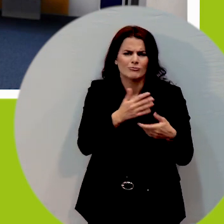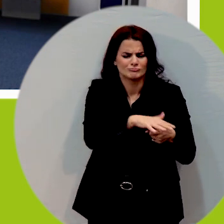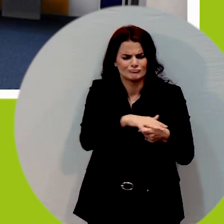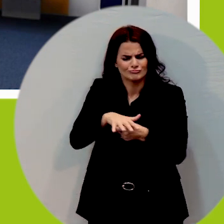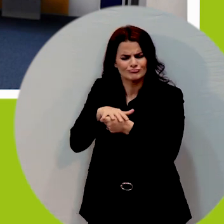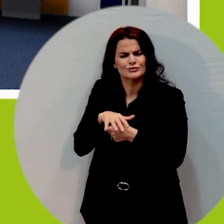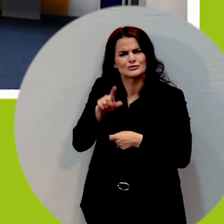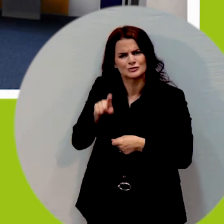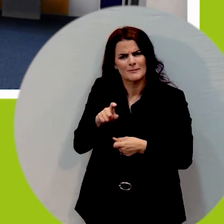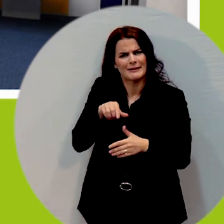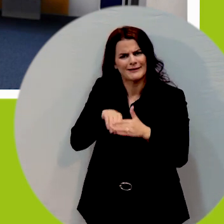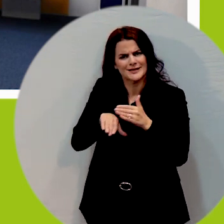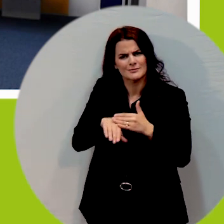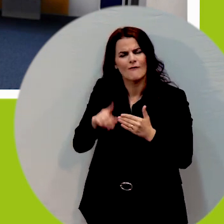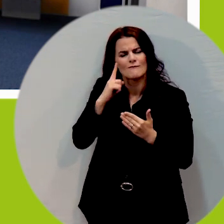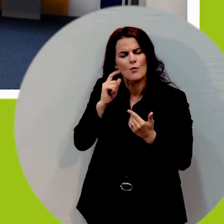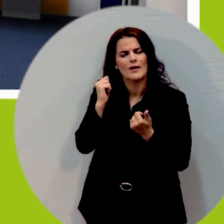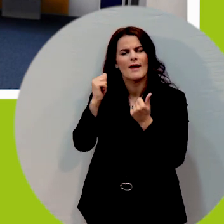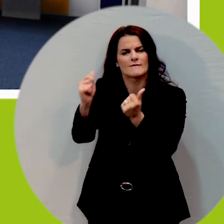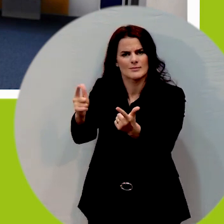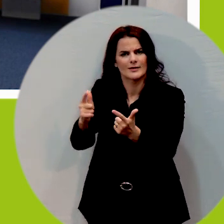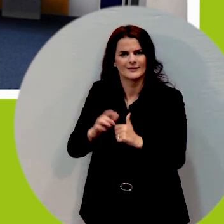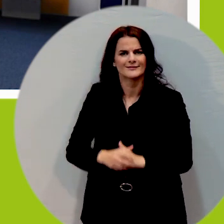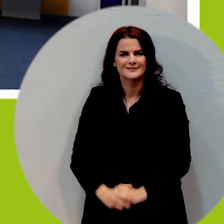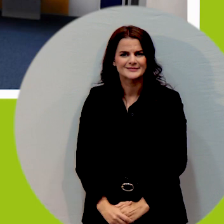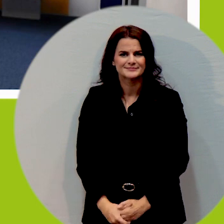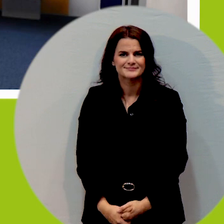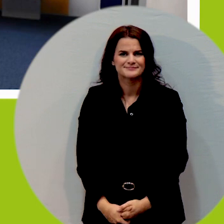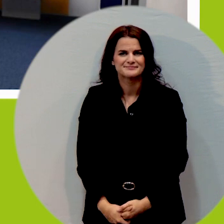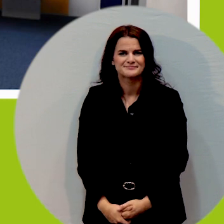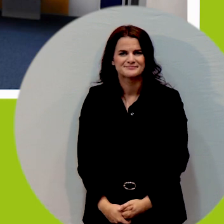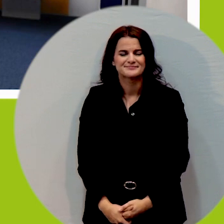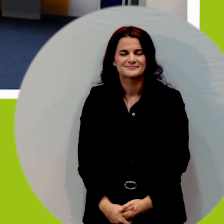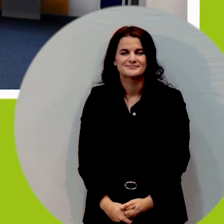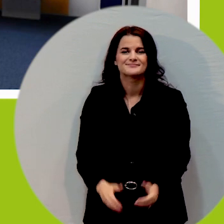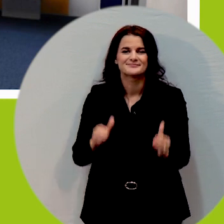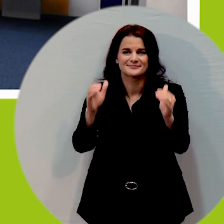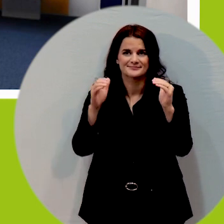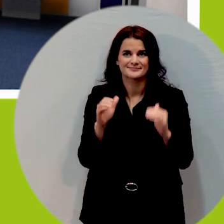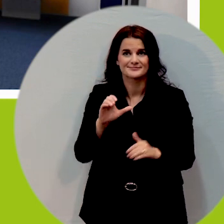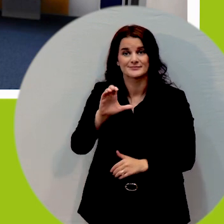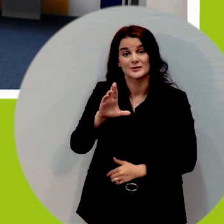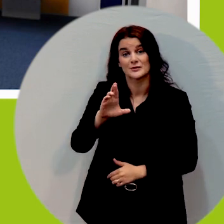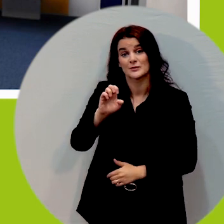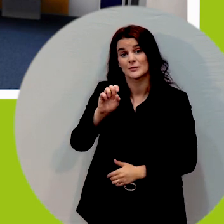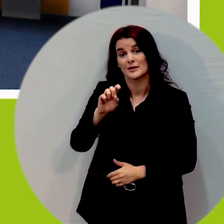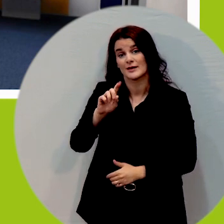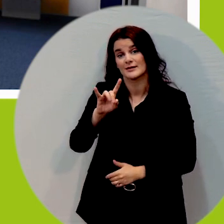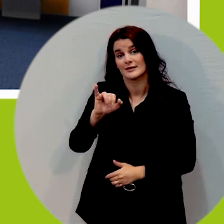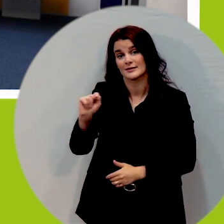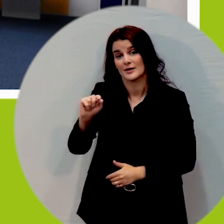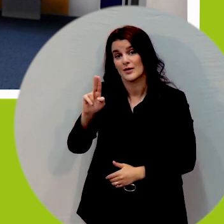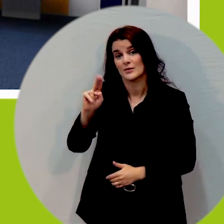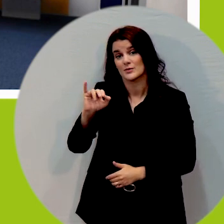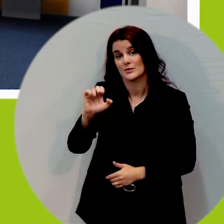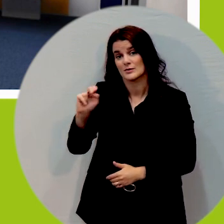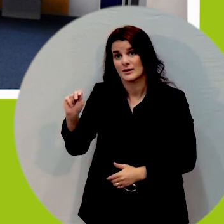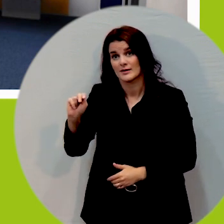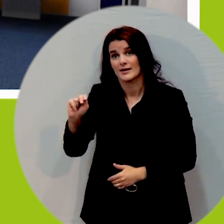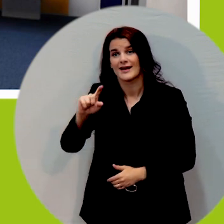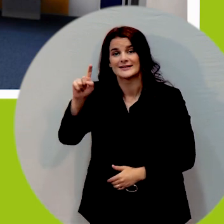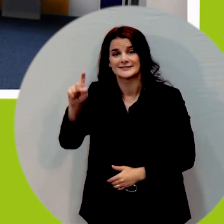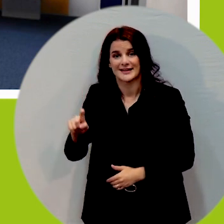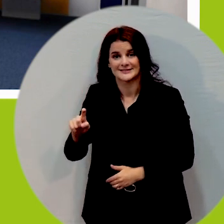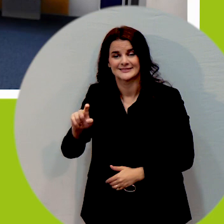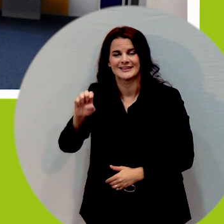the credit union and taxis event center a fabulous place um but and